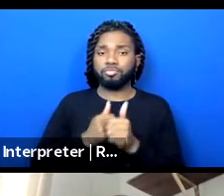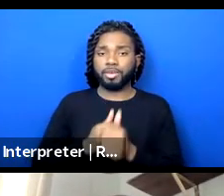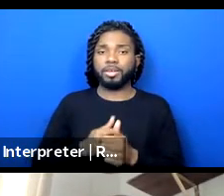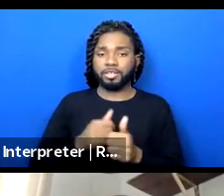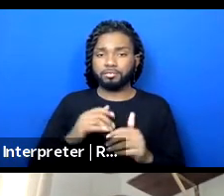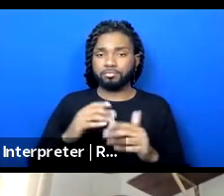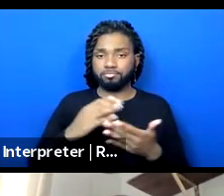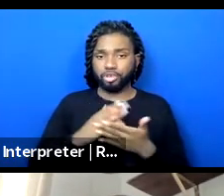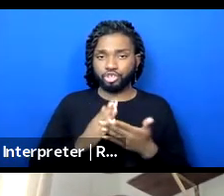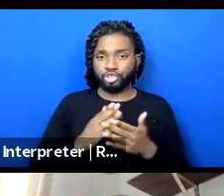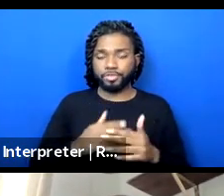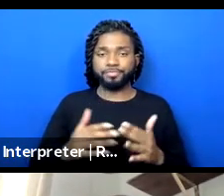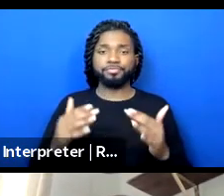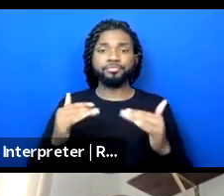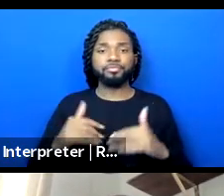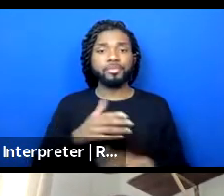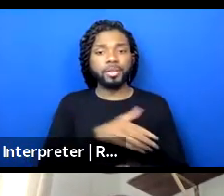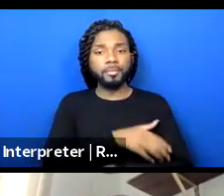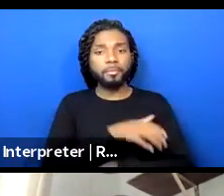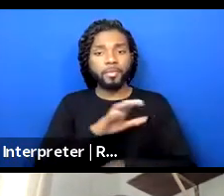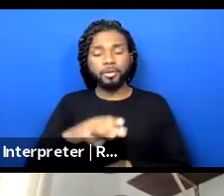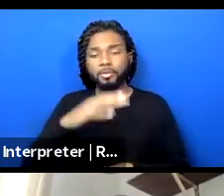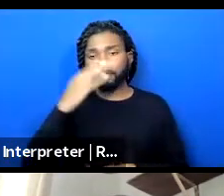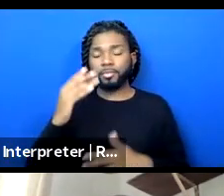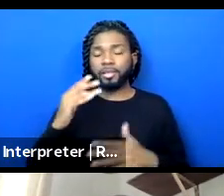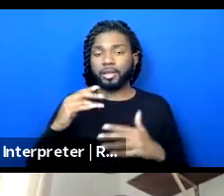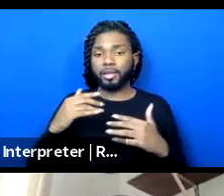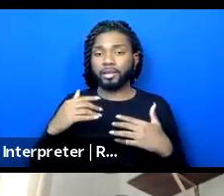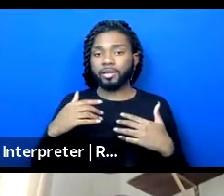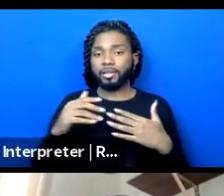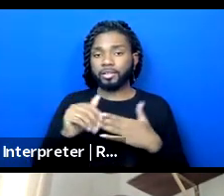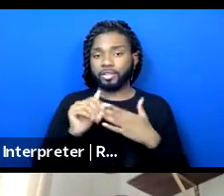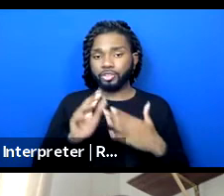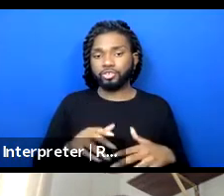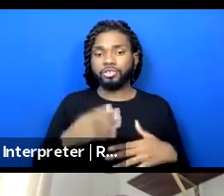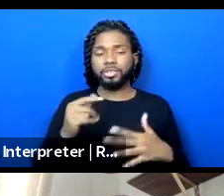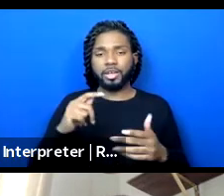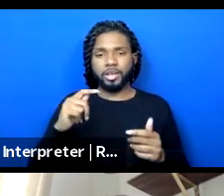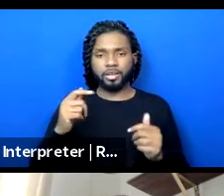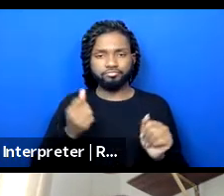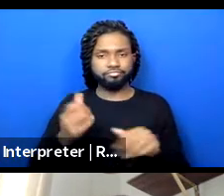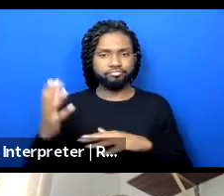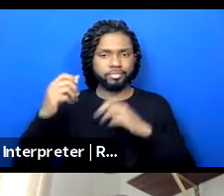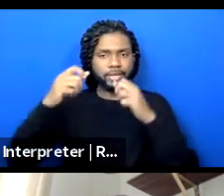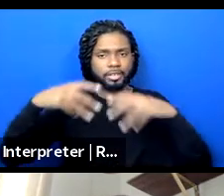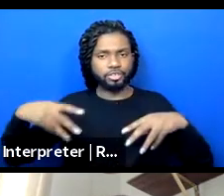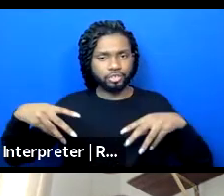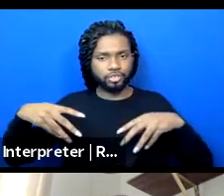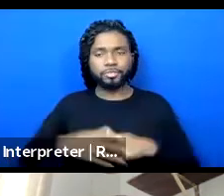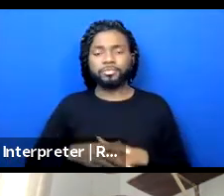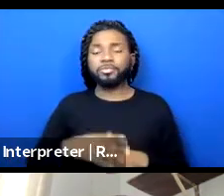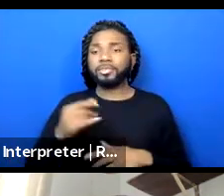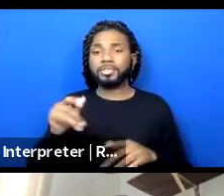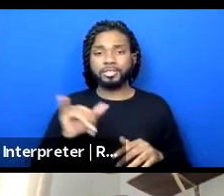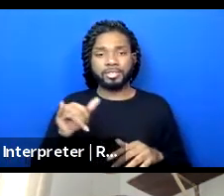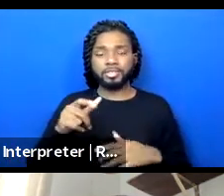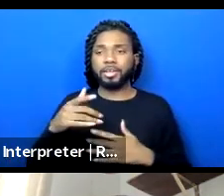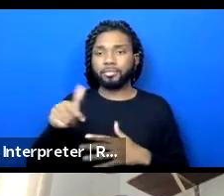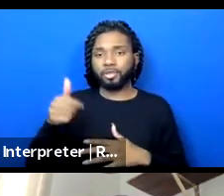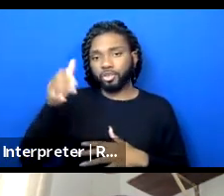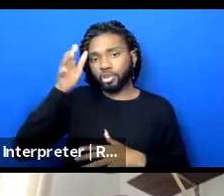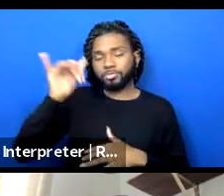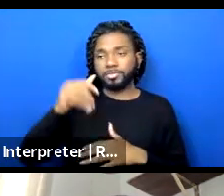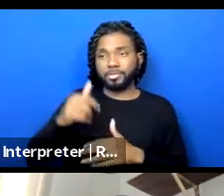black leaders and shifting from hierarchical leadership so same as the other groups models that are tied to Eurocentric ideas of